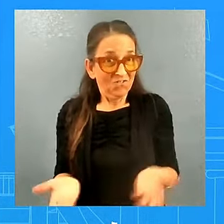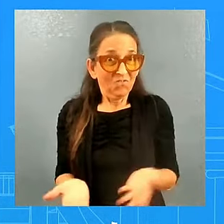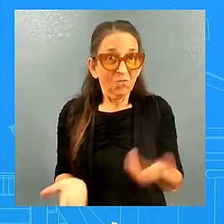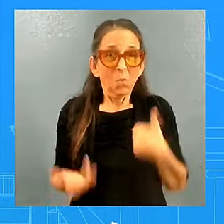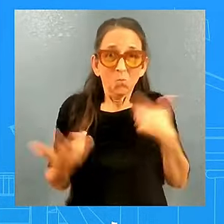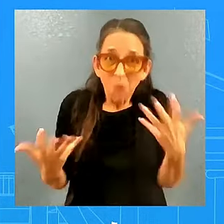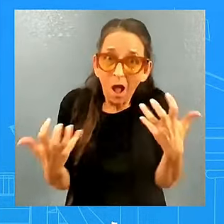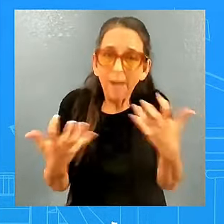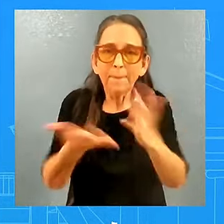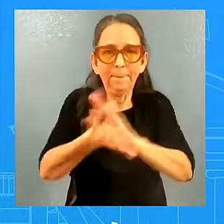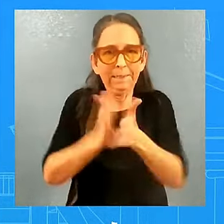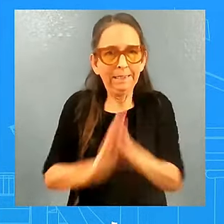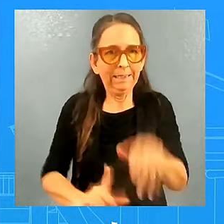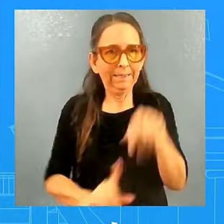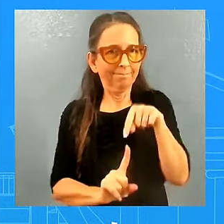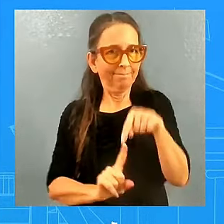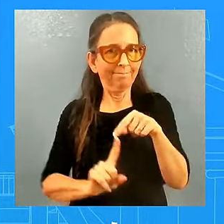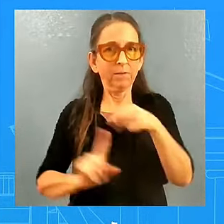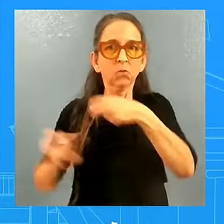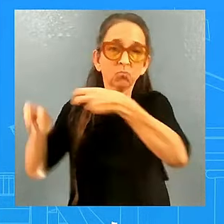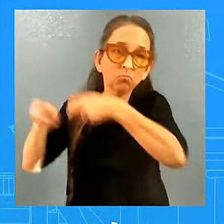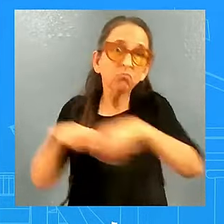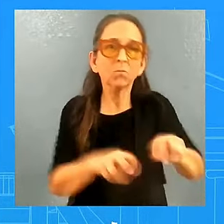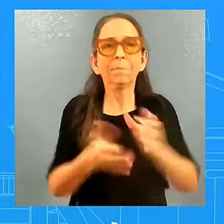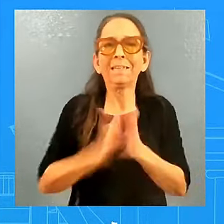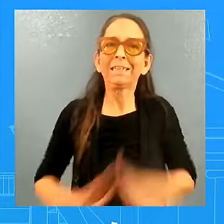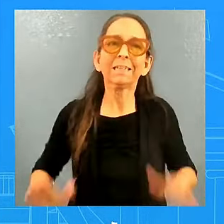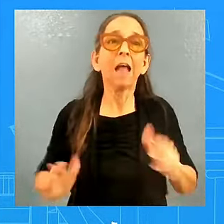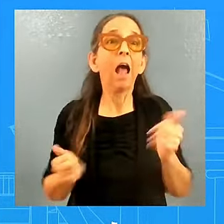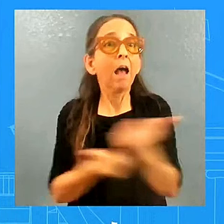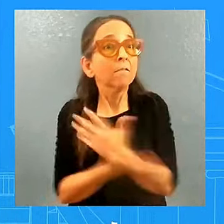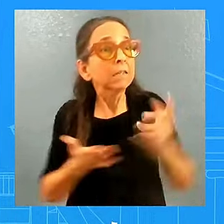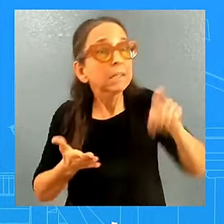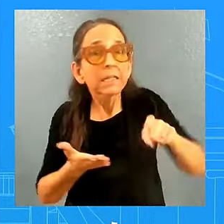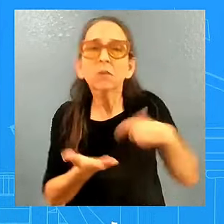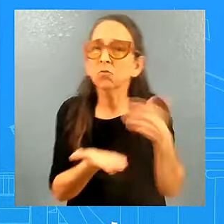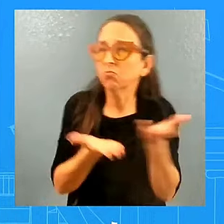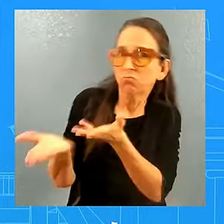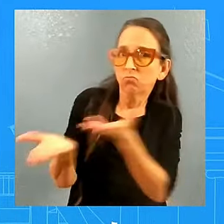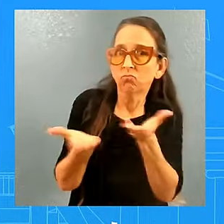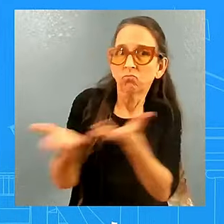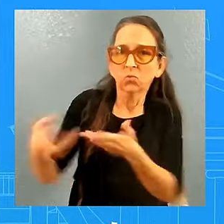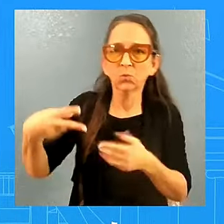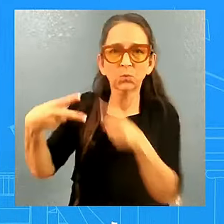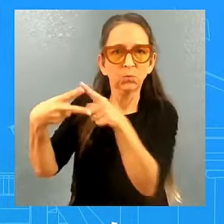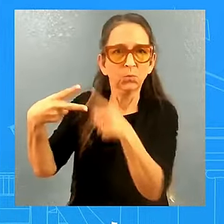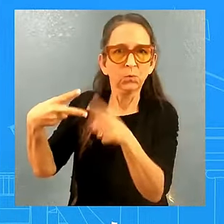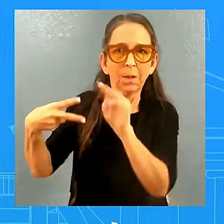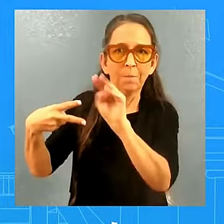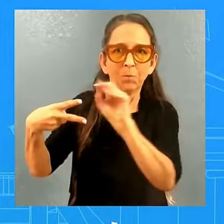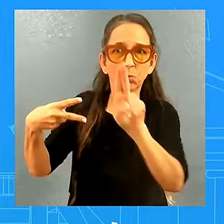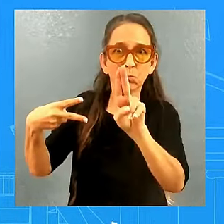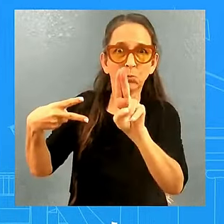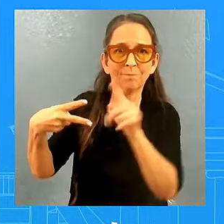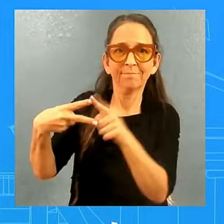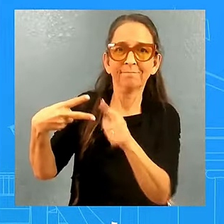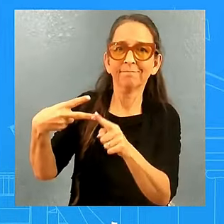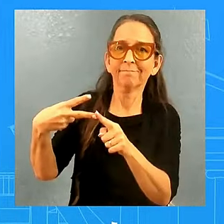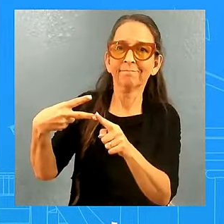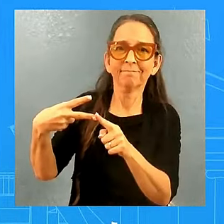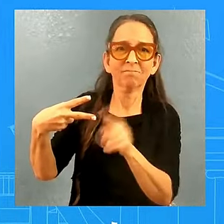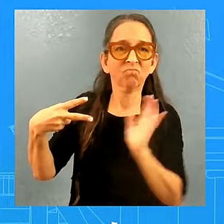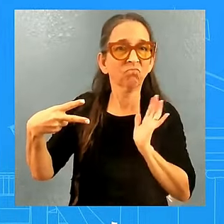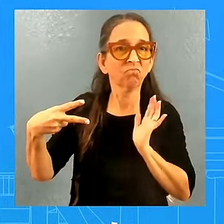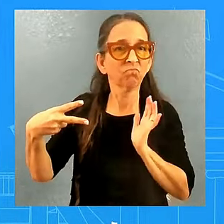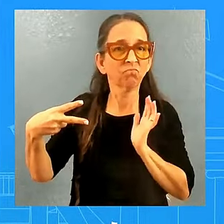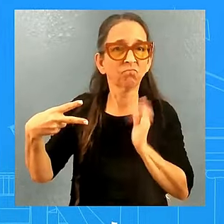laid out, there was a reason I wanted to lay out the two MOUs for folks to understand. And look, they said they have an